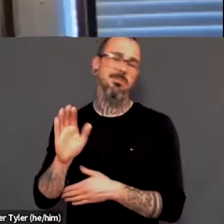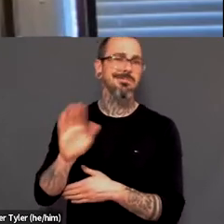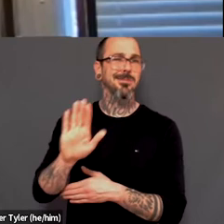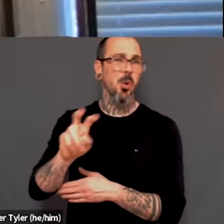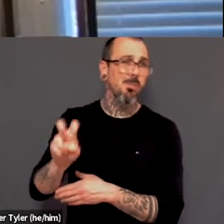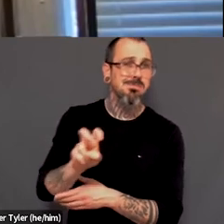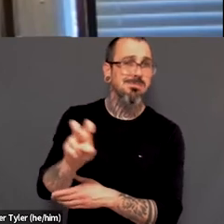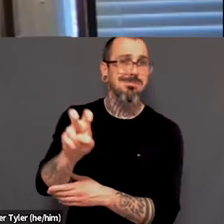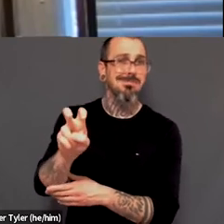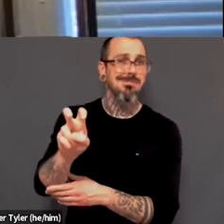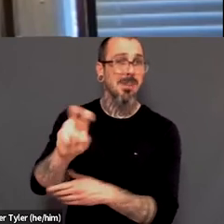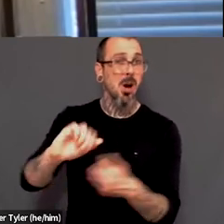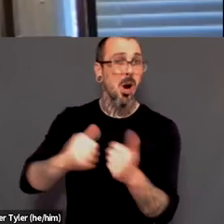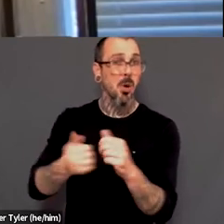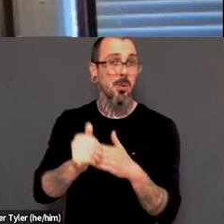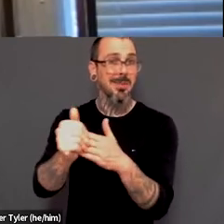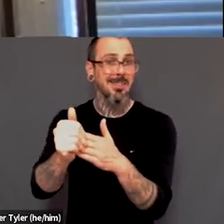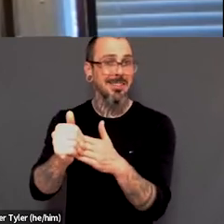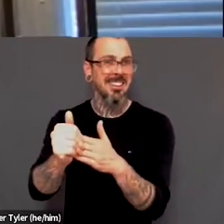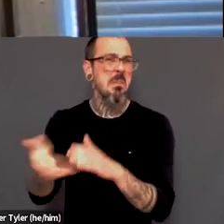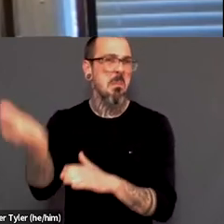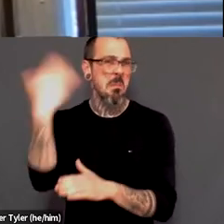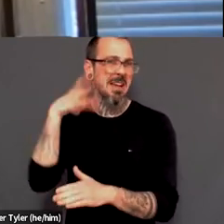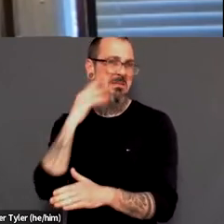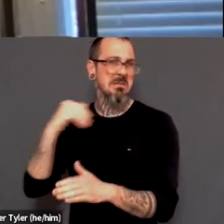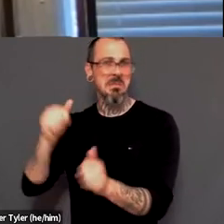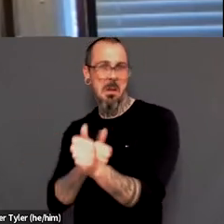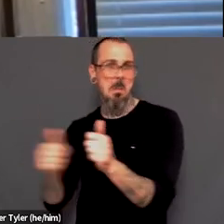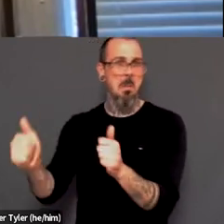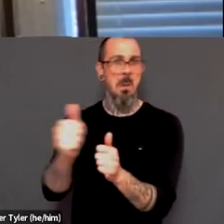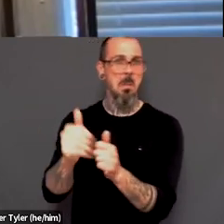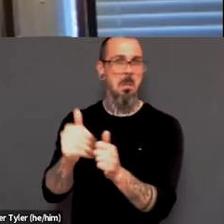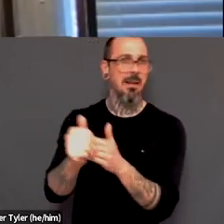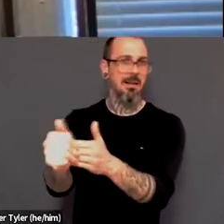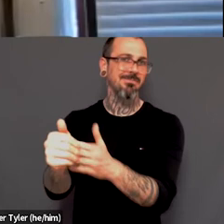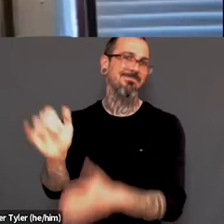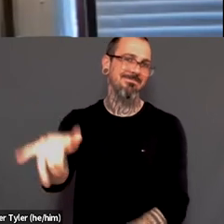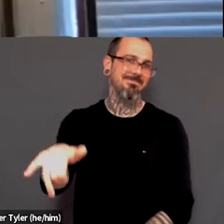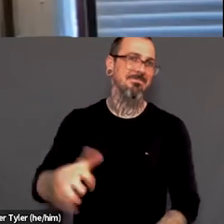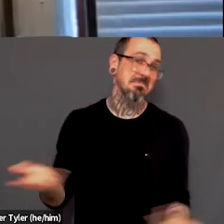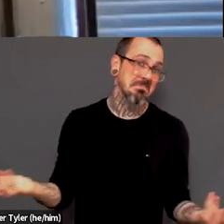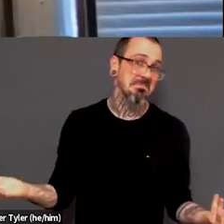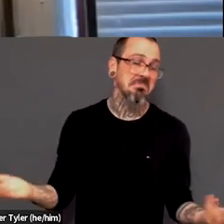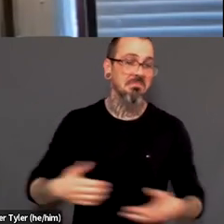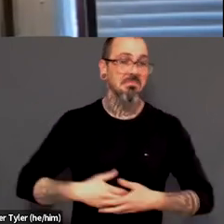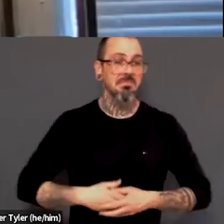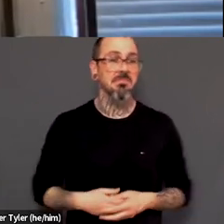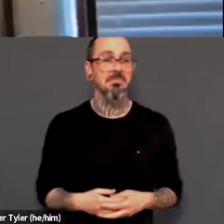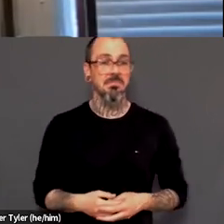experiences. So in my experience with that, um, I found myself,